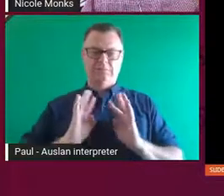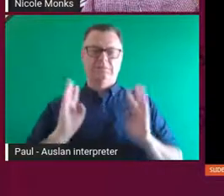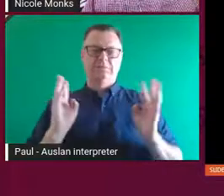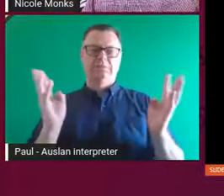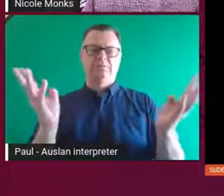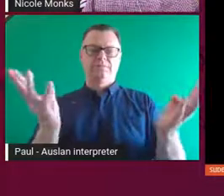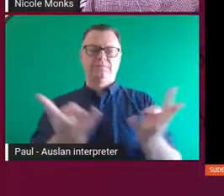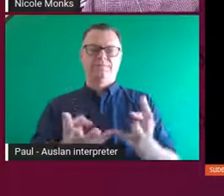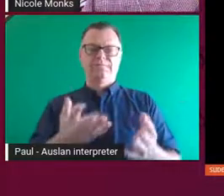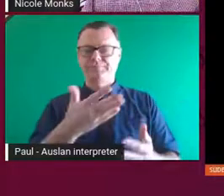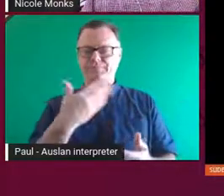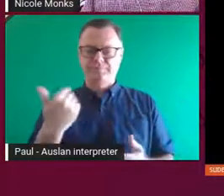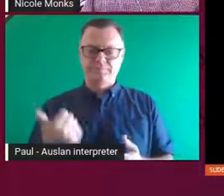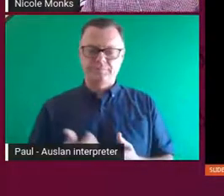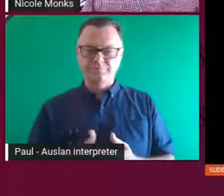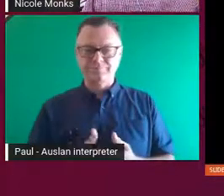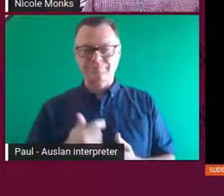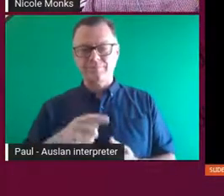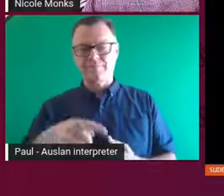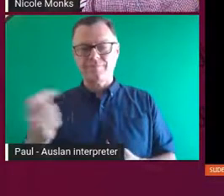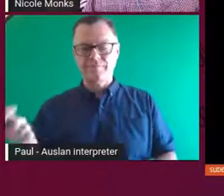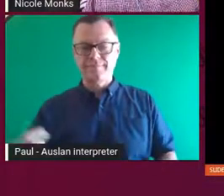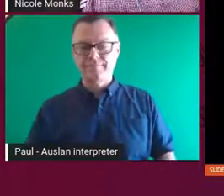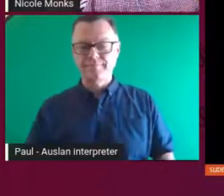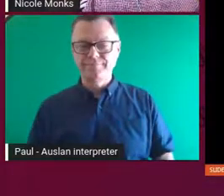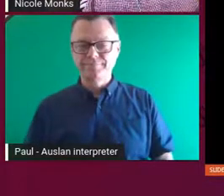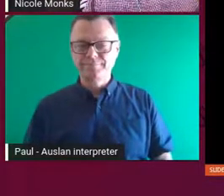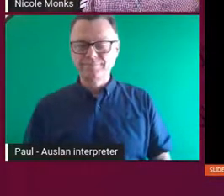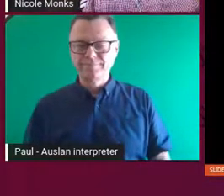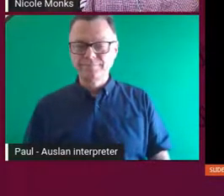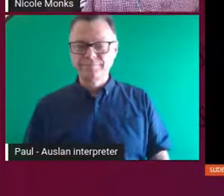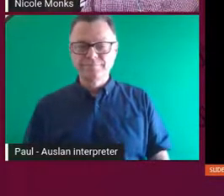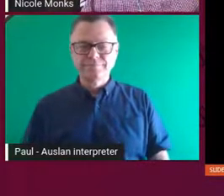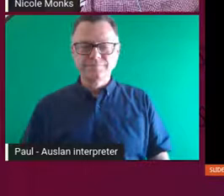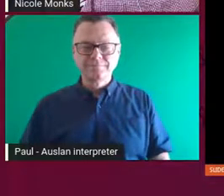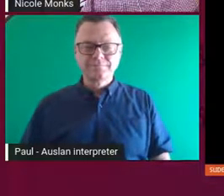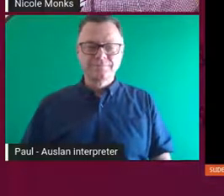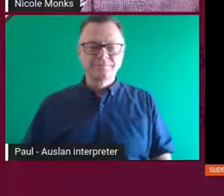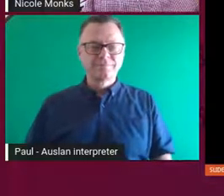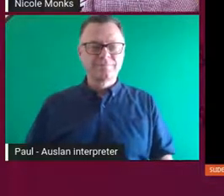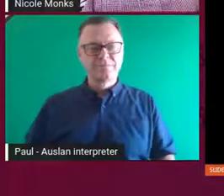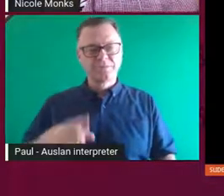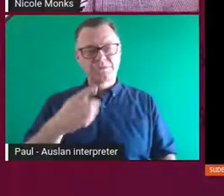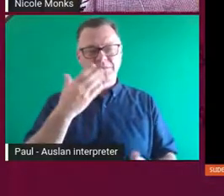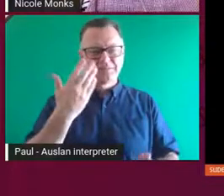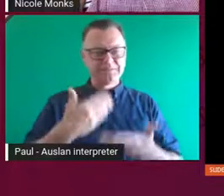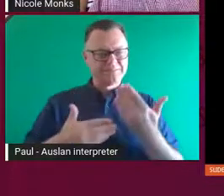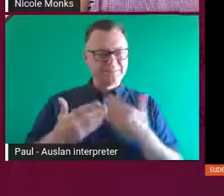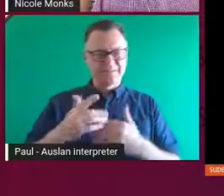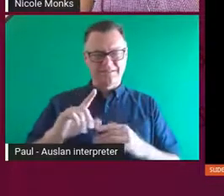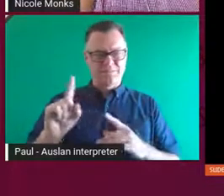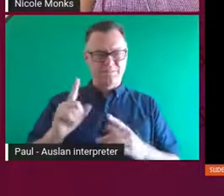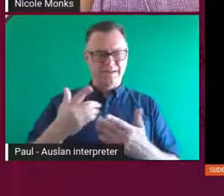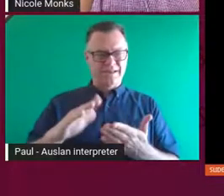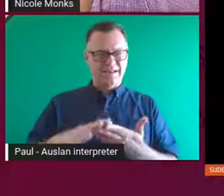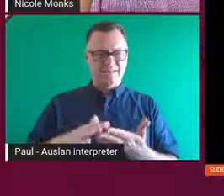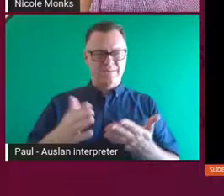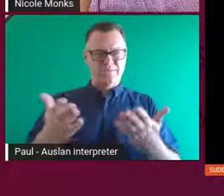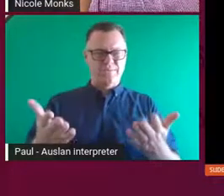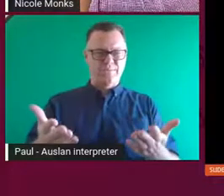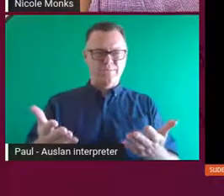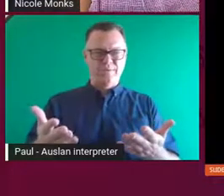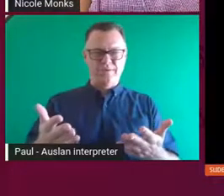to the next slide as well. I think this is where I'd like you to start talking about how this becomes a